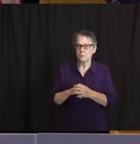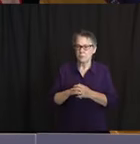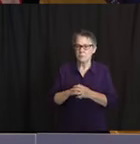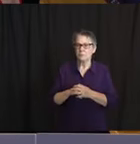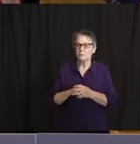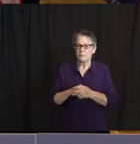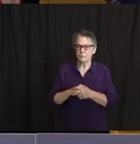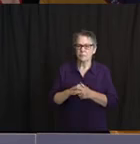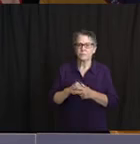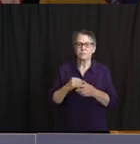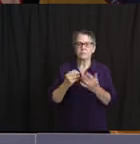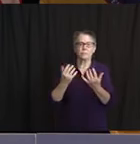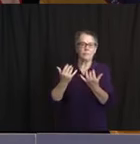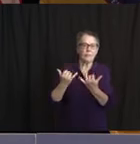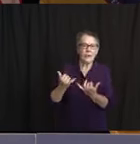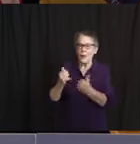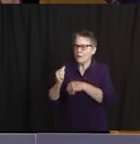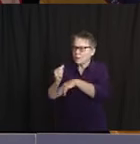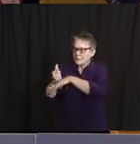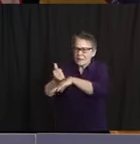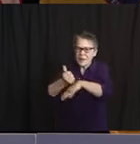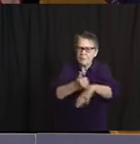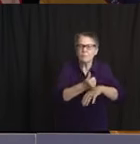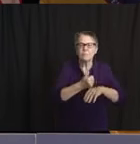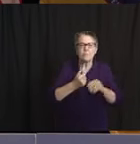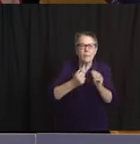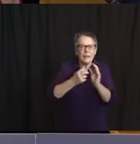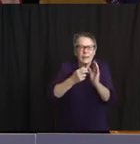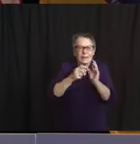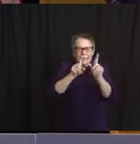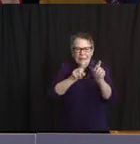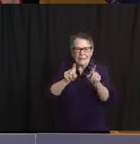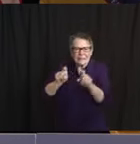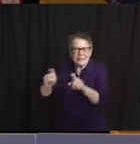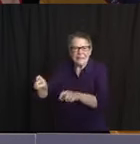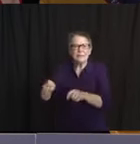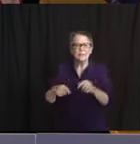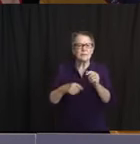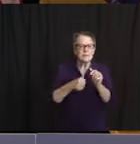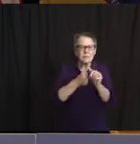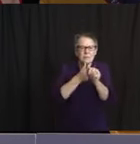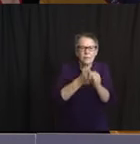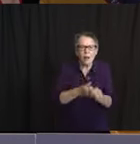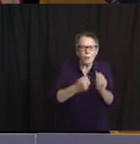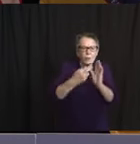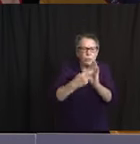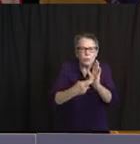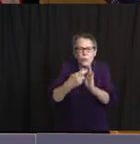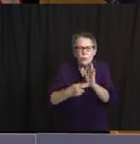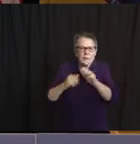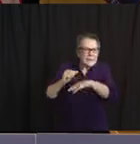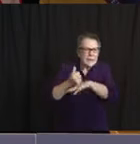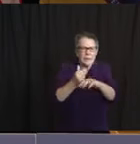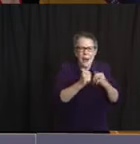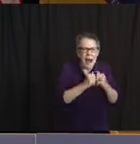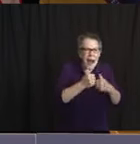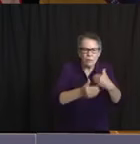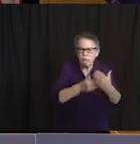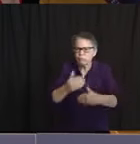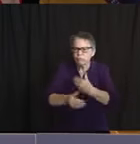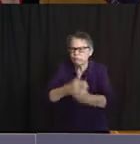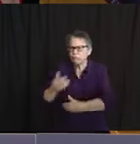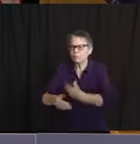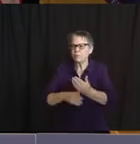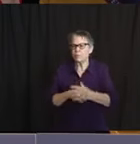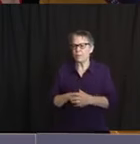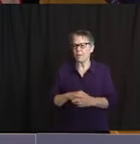14,000 residents and 42,000 staff members. Yesterday was the deadline for long-term care facilities